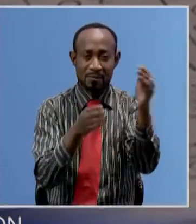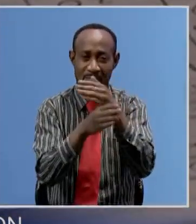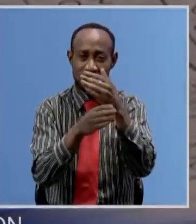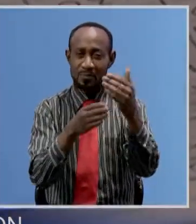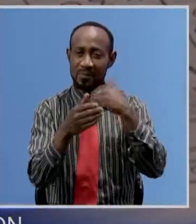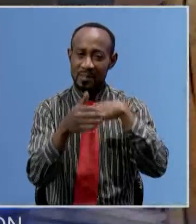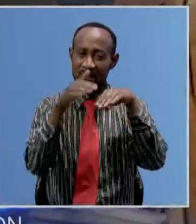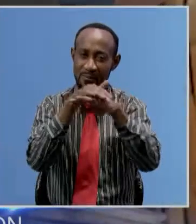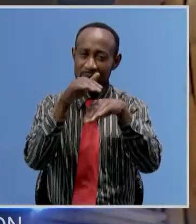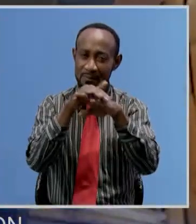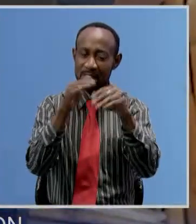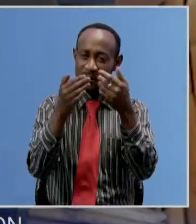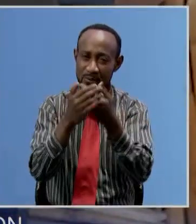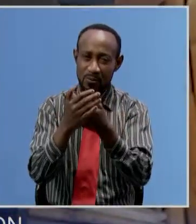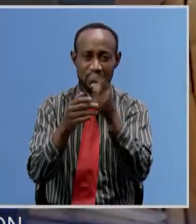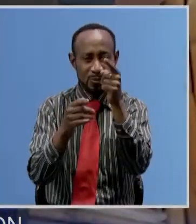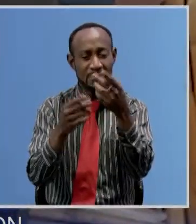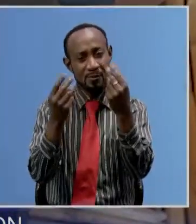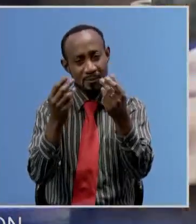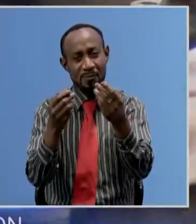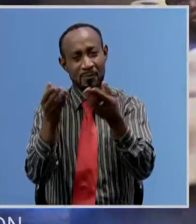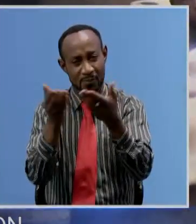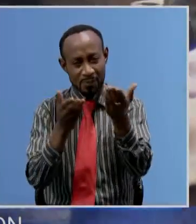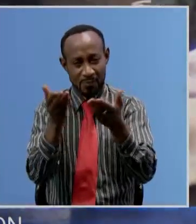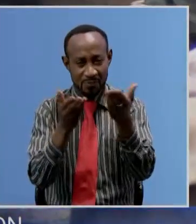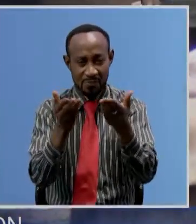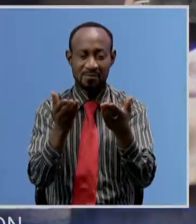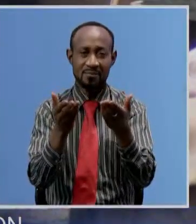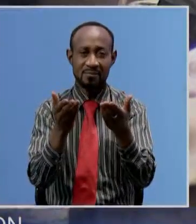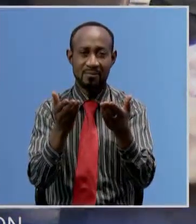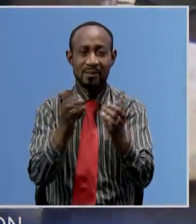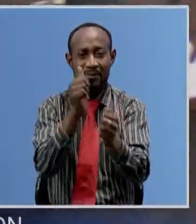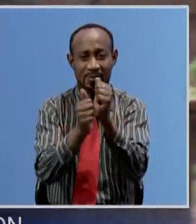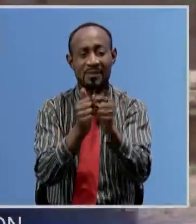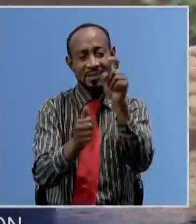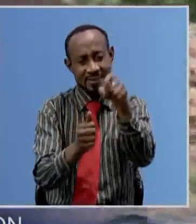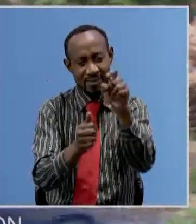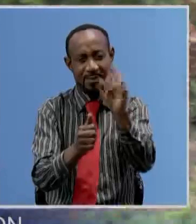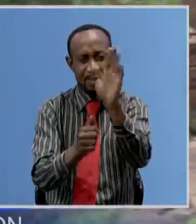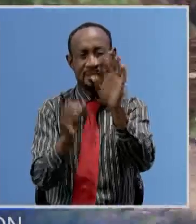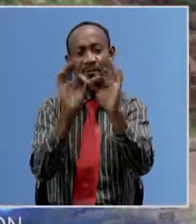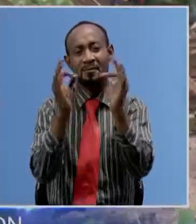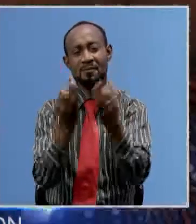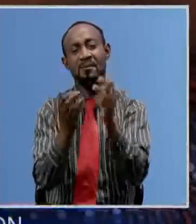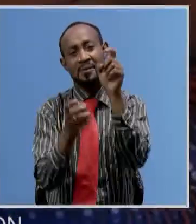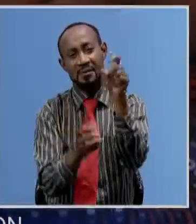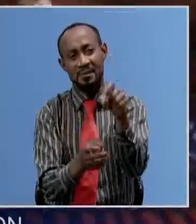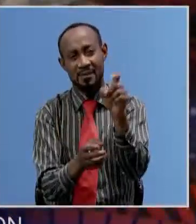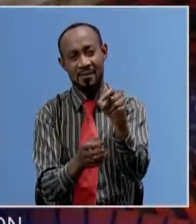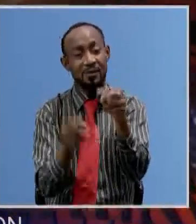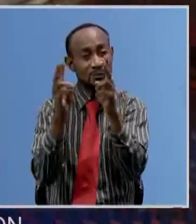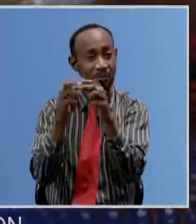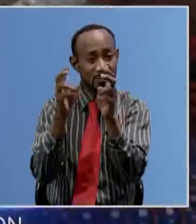access to useful and affordable financial products and services that meet their needs rural communities however have